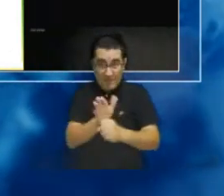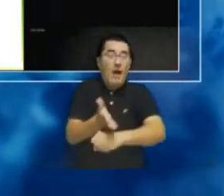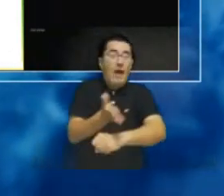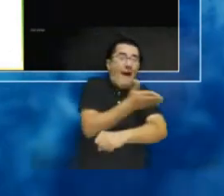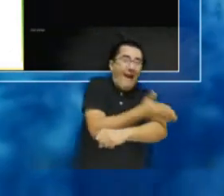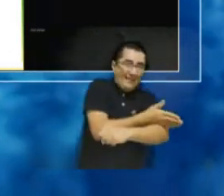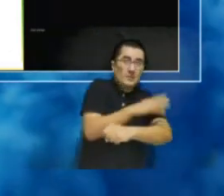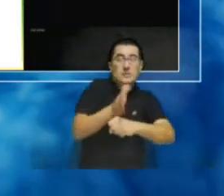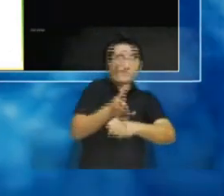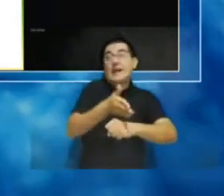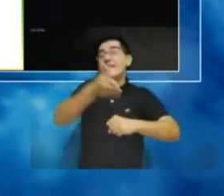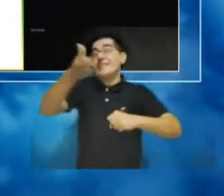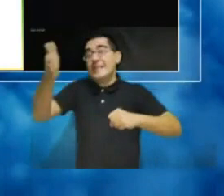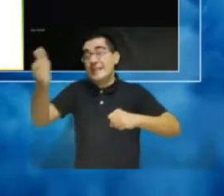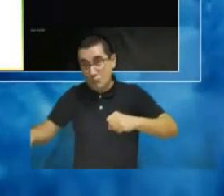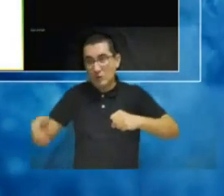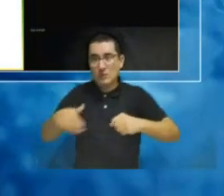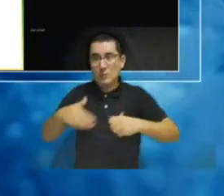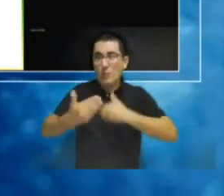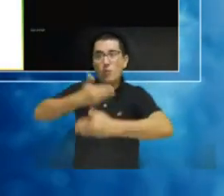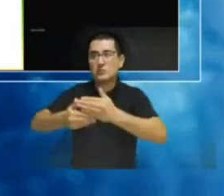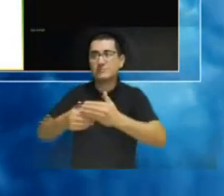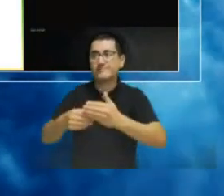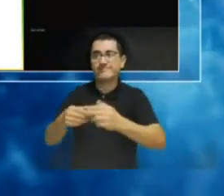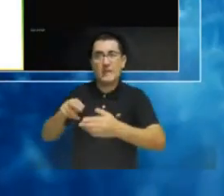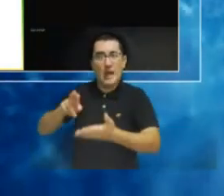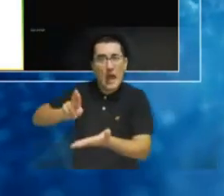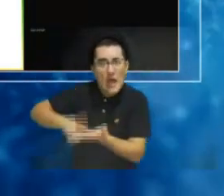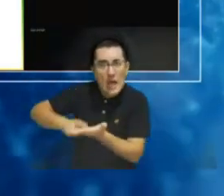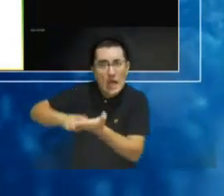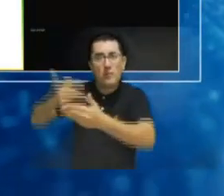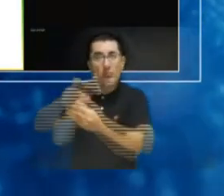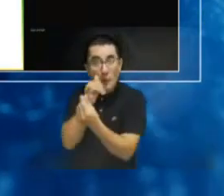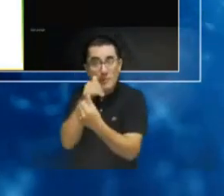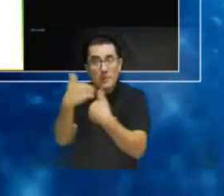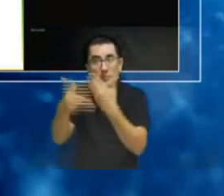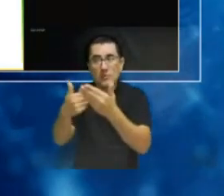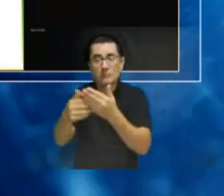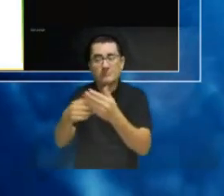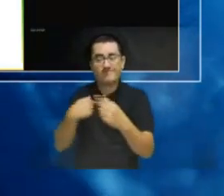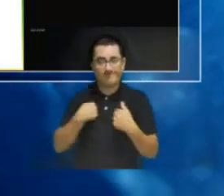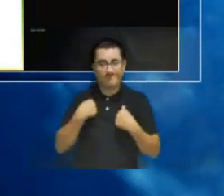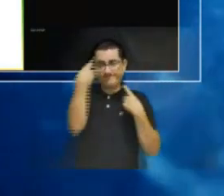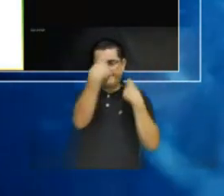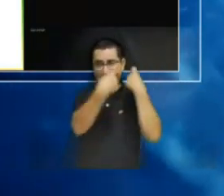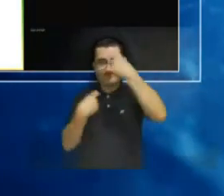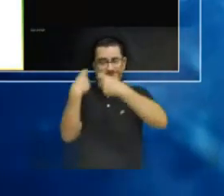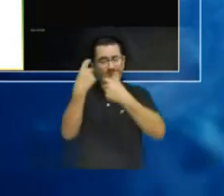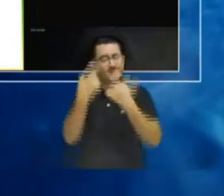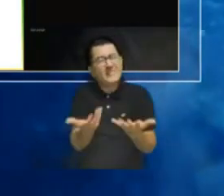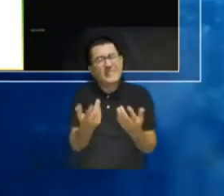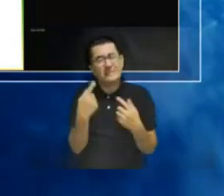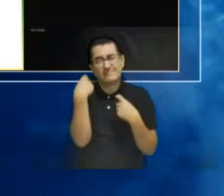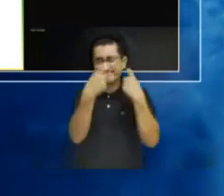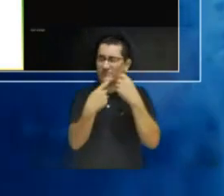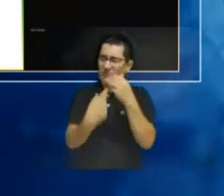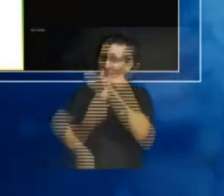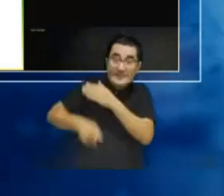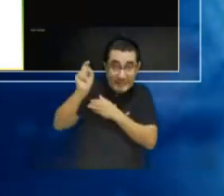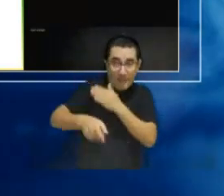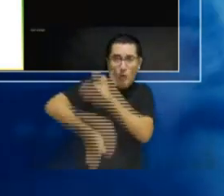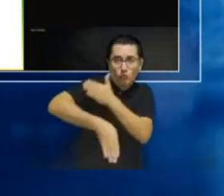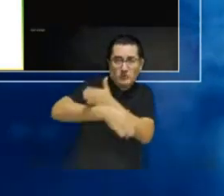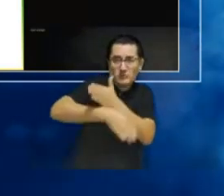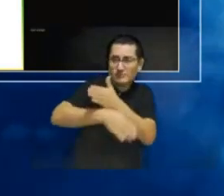before and after, those processes of reactivation are taking us to think that we clearly need to continue